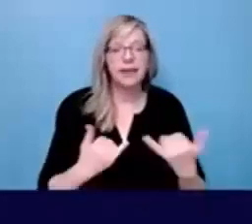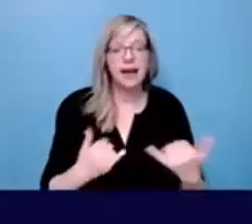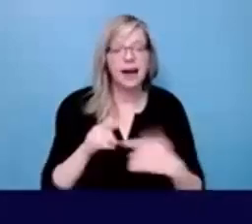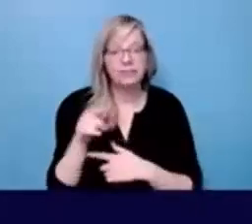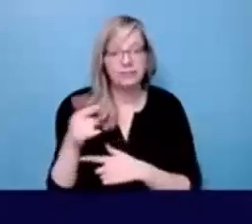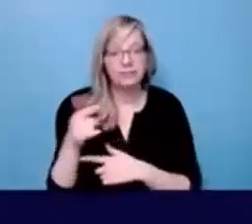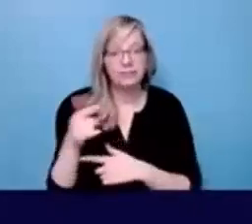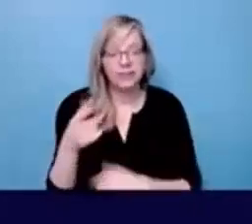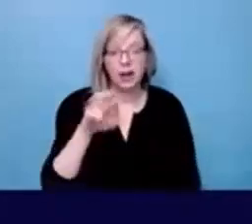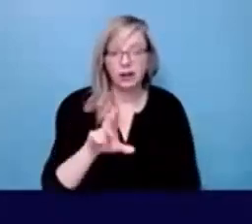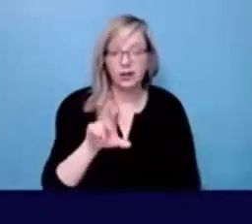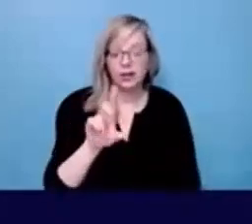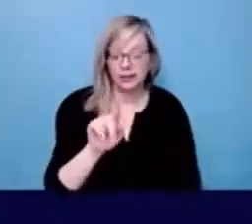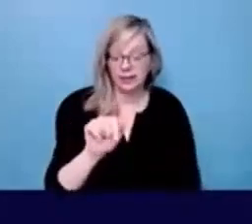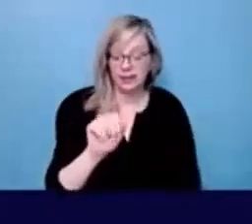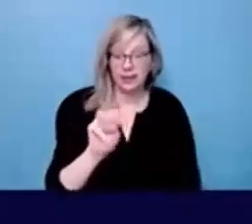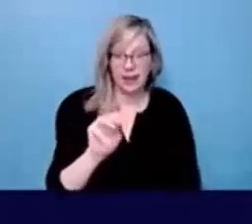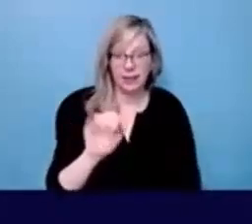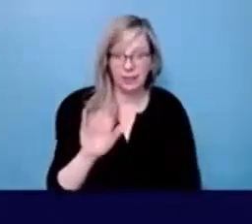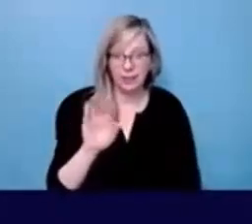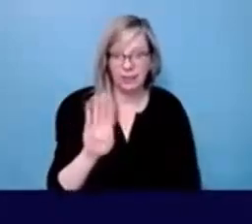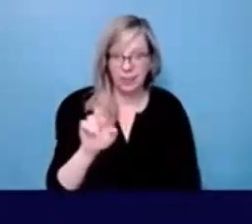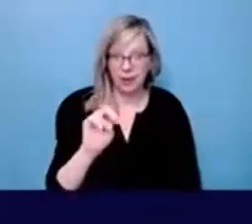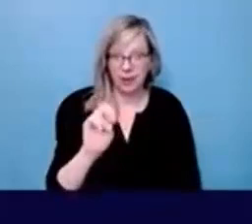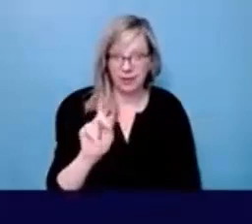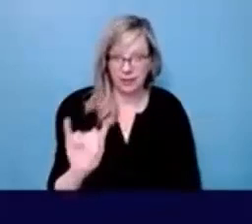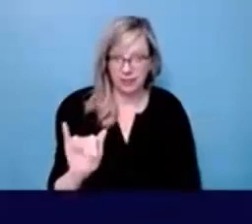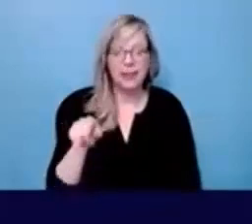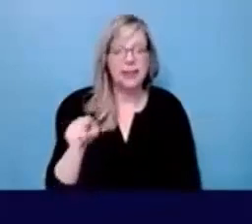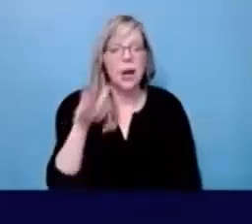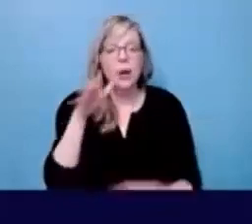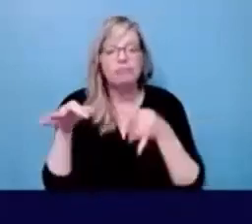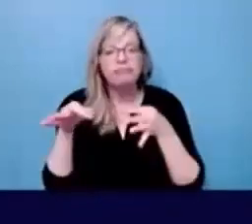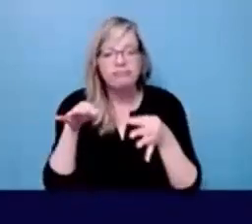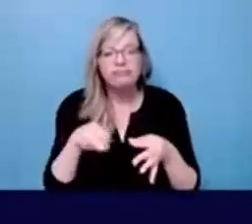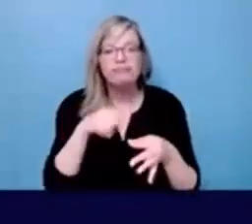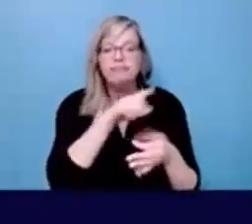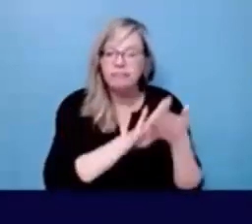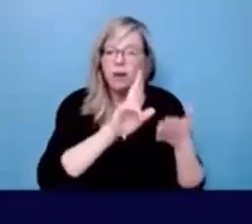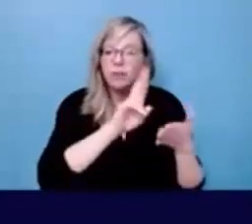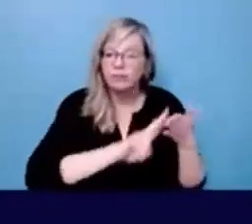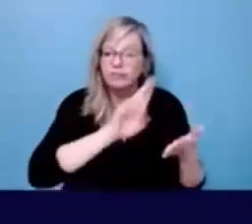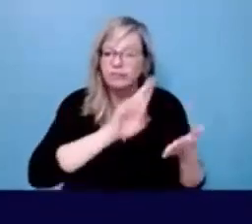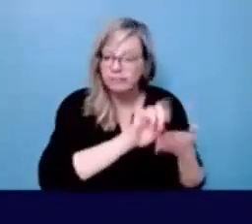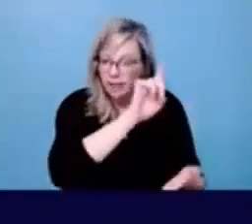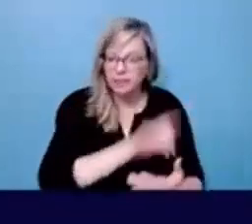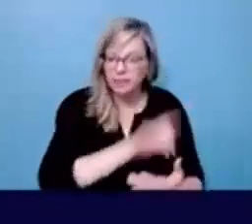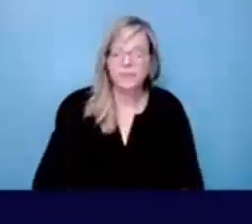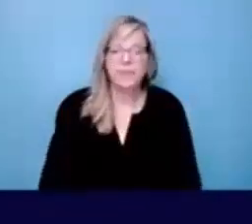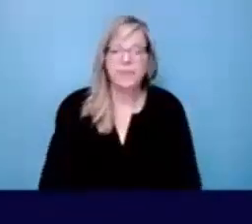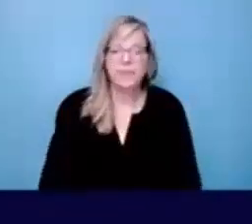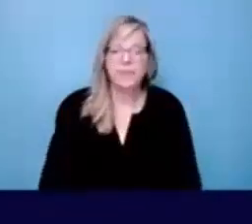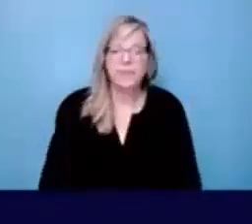Okay, now I'm going to turn it over to Dr. Tammy Bernaski to talk a little bit about inclusive post-secondary education.